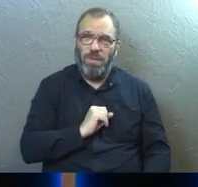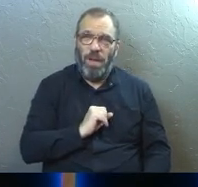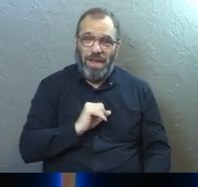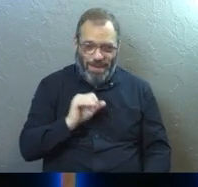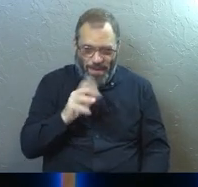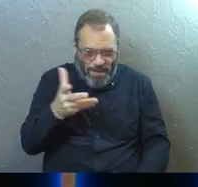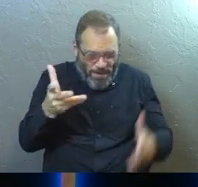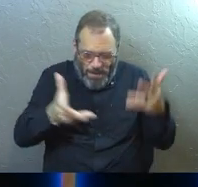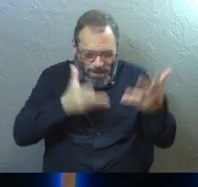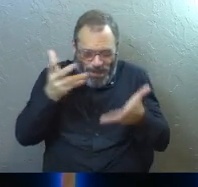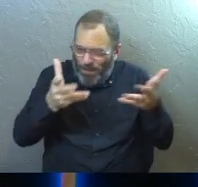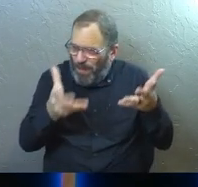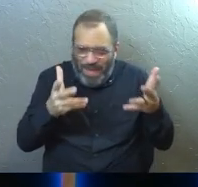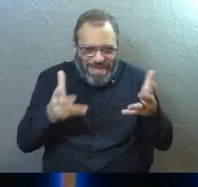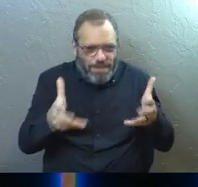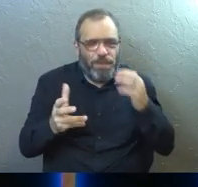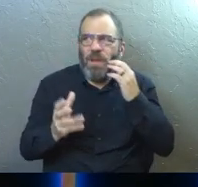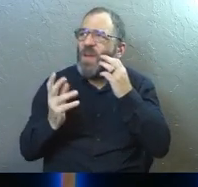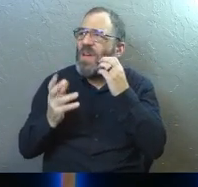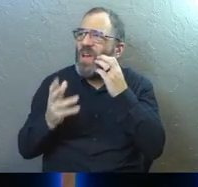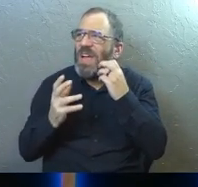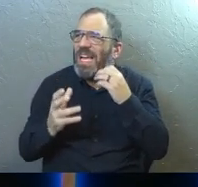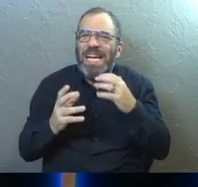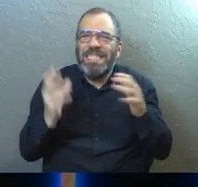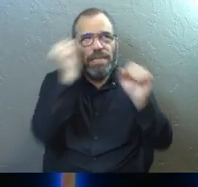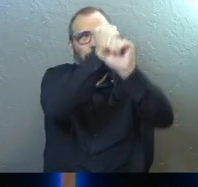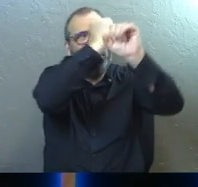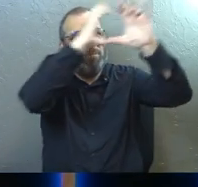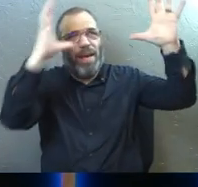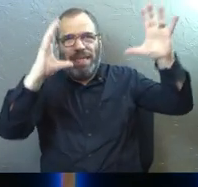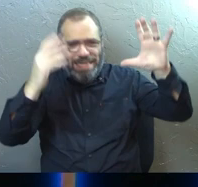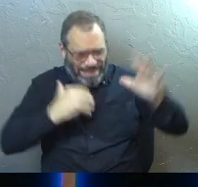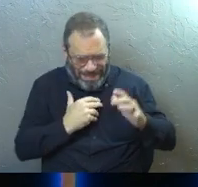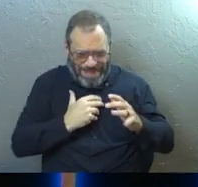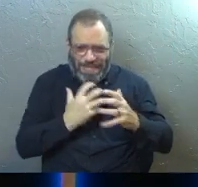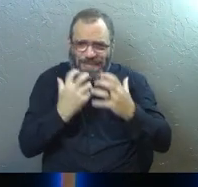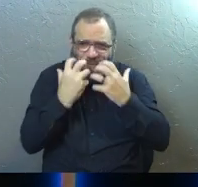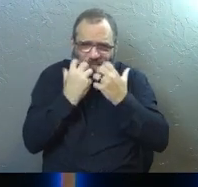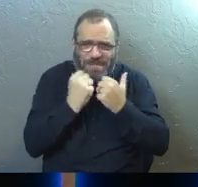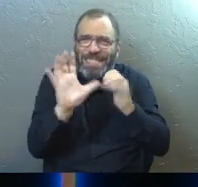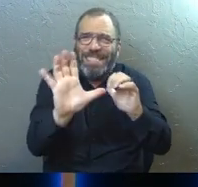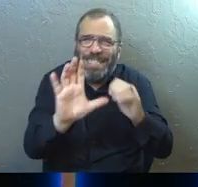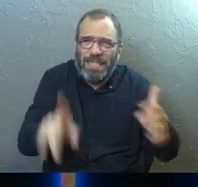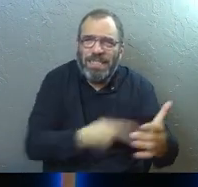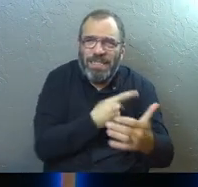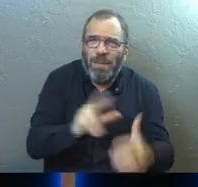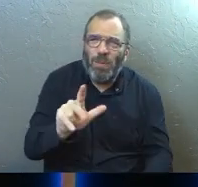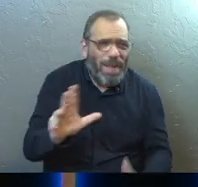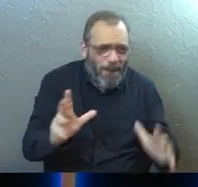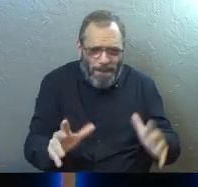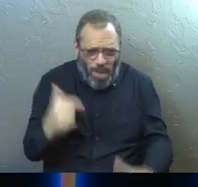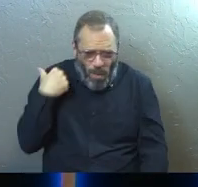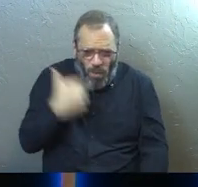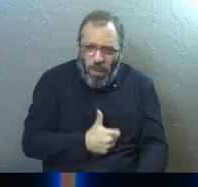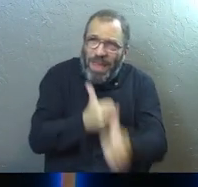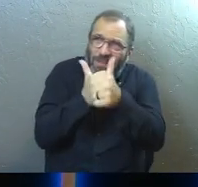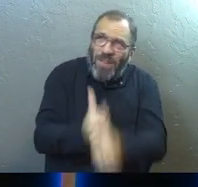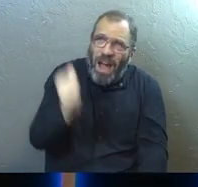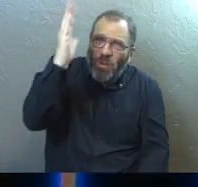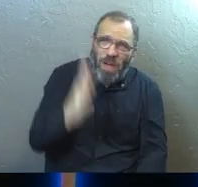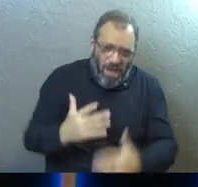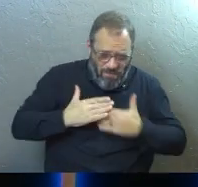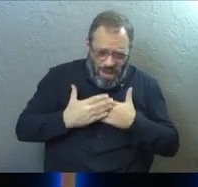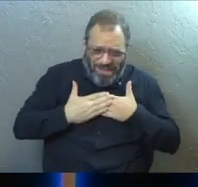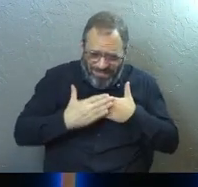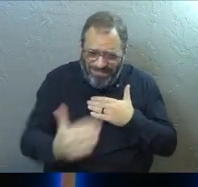So this picture that we're trying to embrace here in Psalm 23 of like we follow God